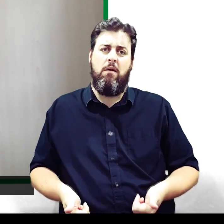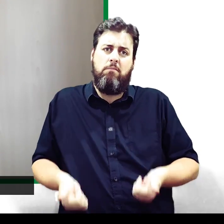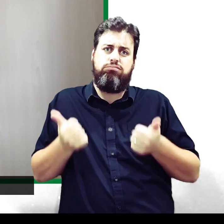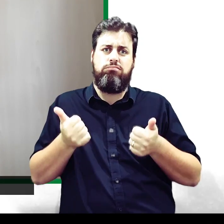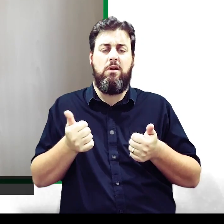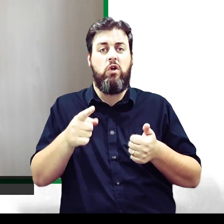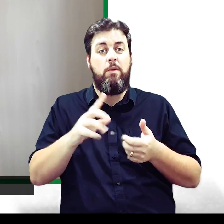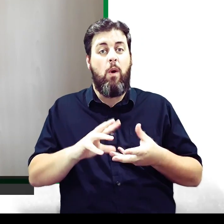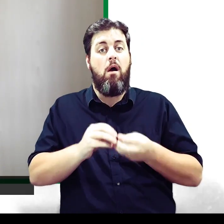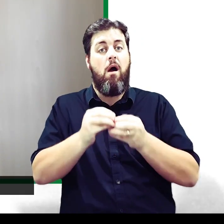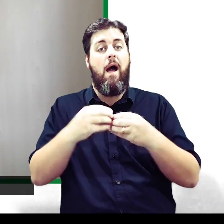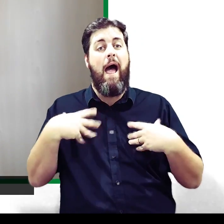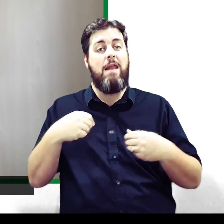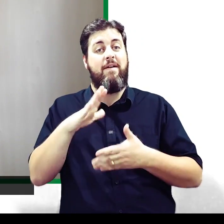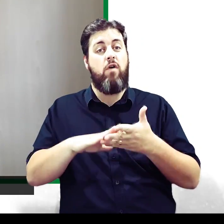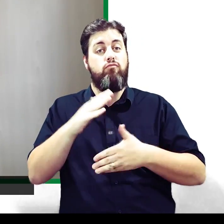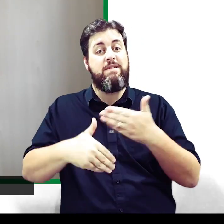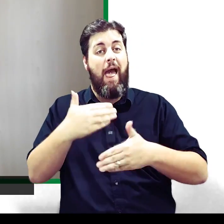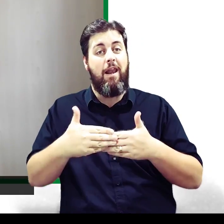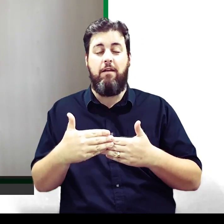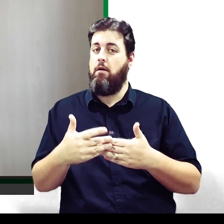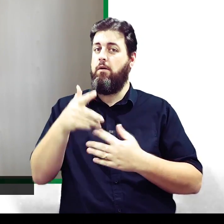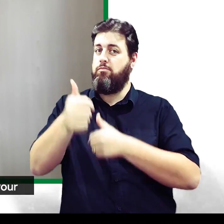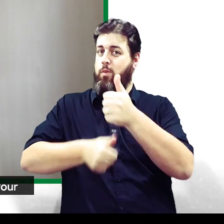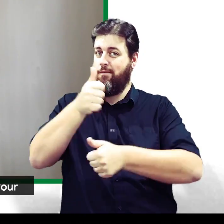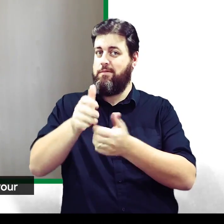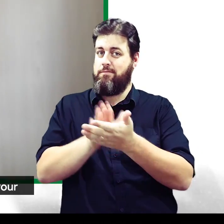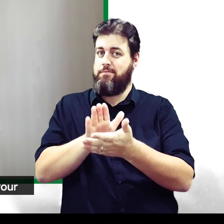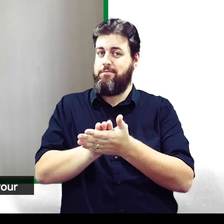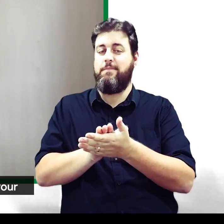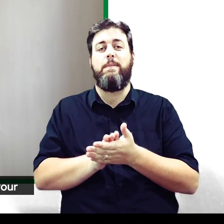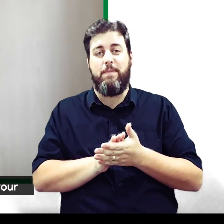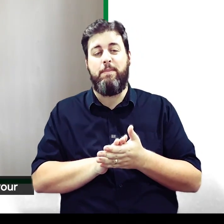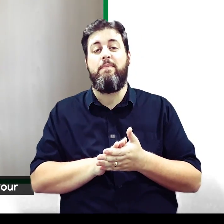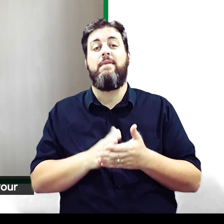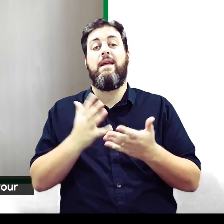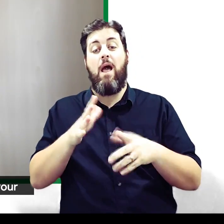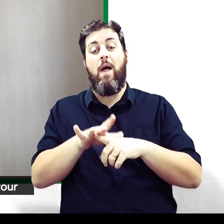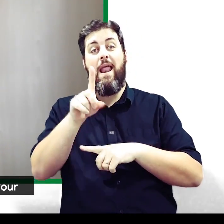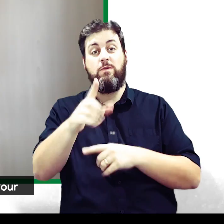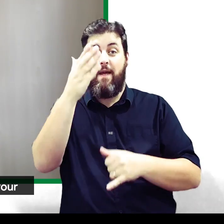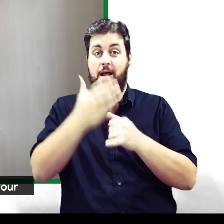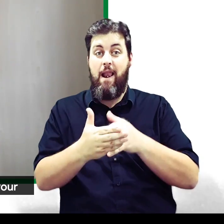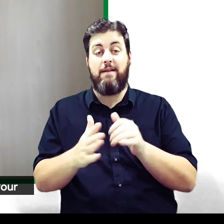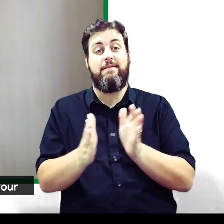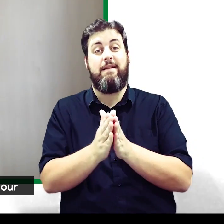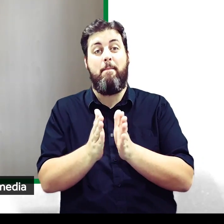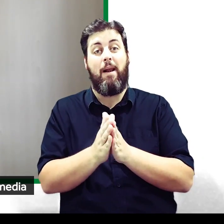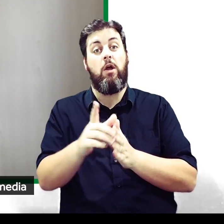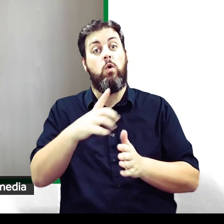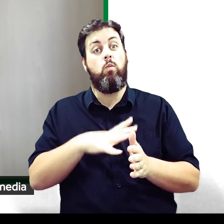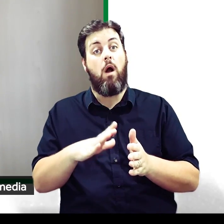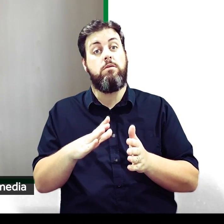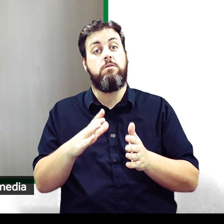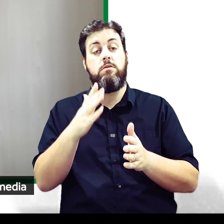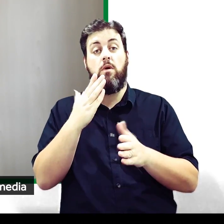The animals you've been making out recycling, very good. Now, next week will be our last assembly of the term. So if you want your work